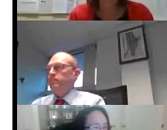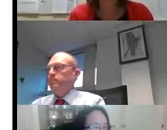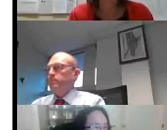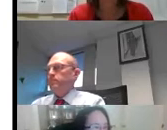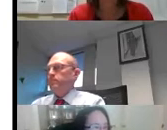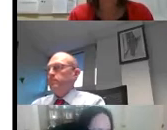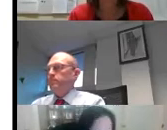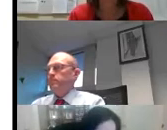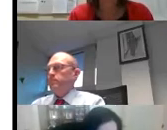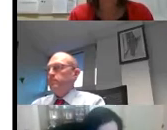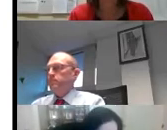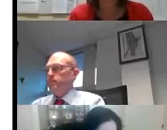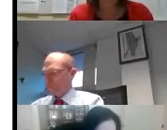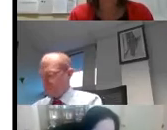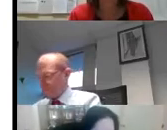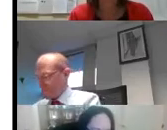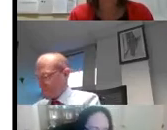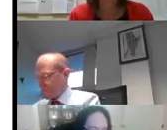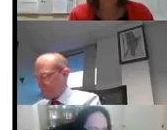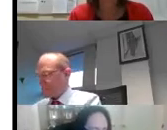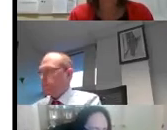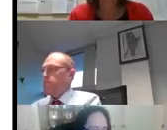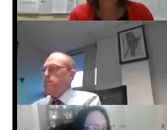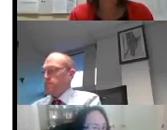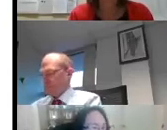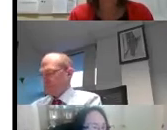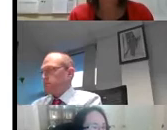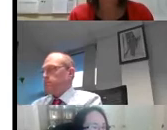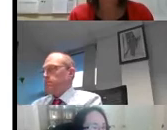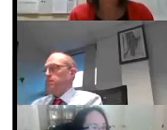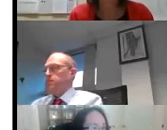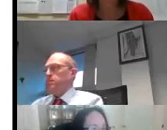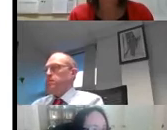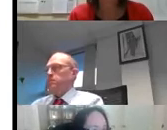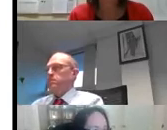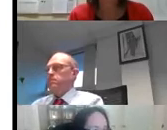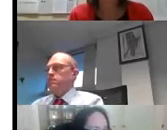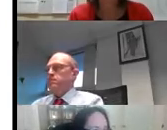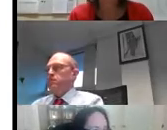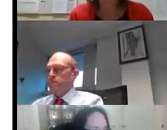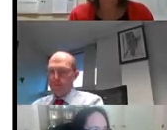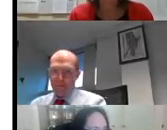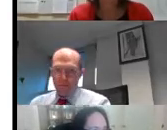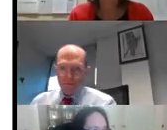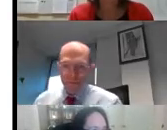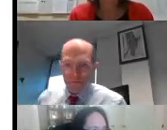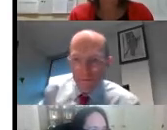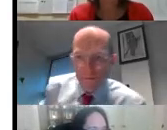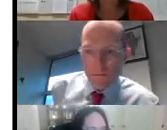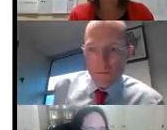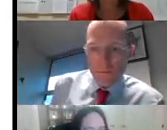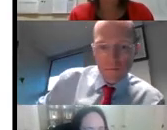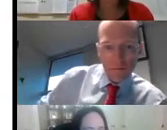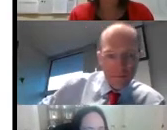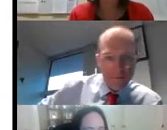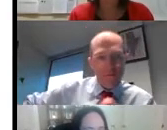remain really important and the use of a phone and video contact so one of the